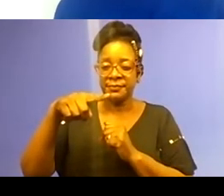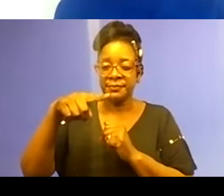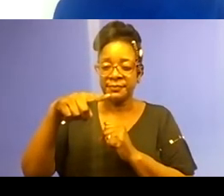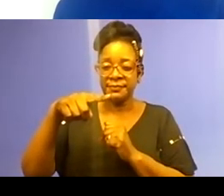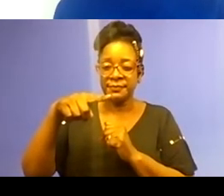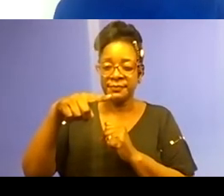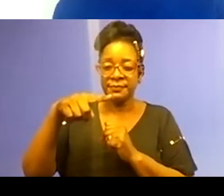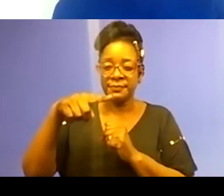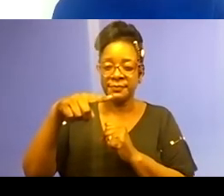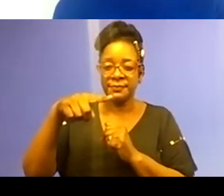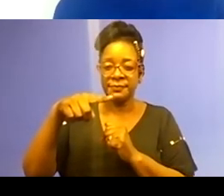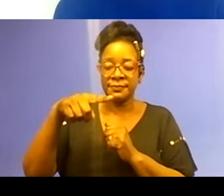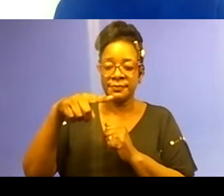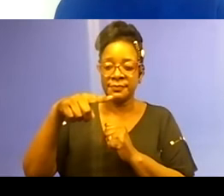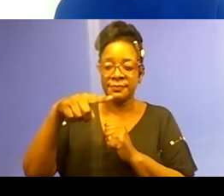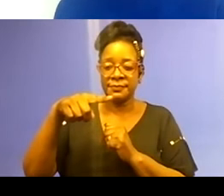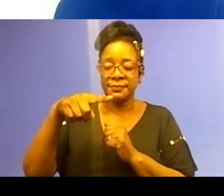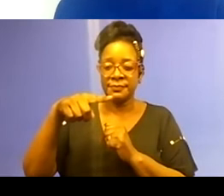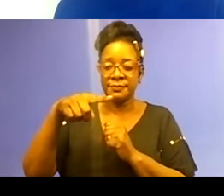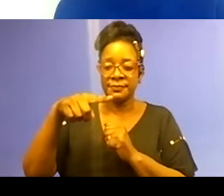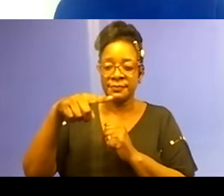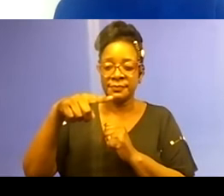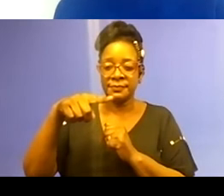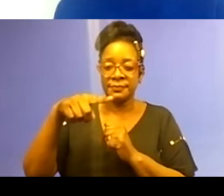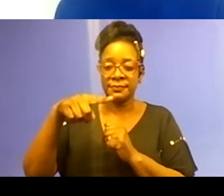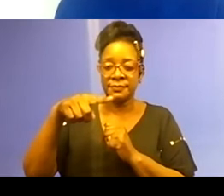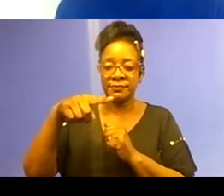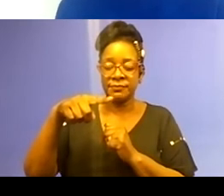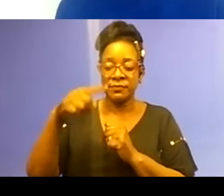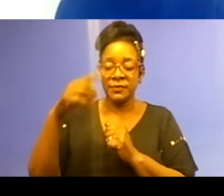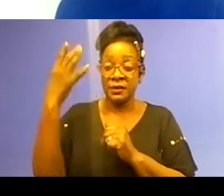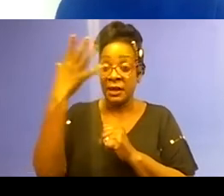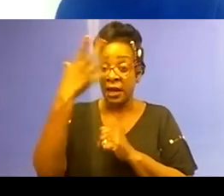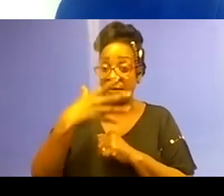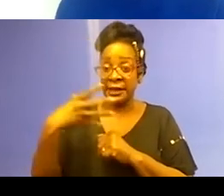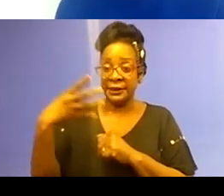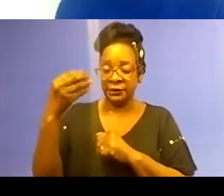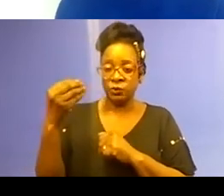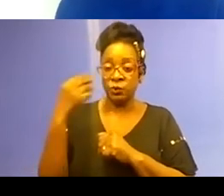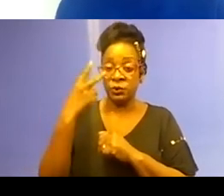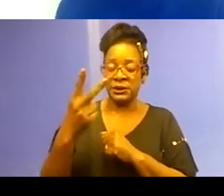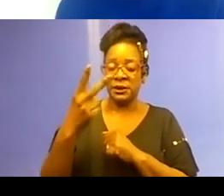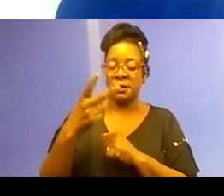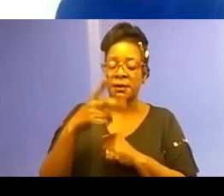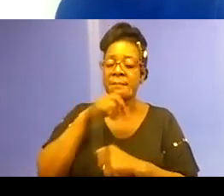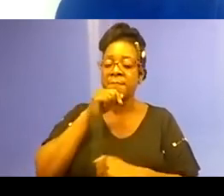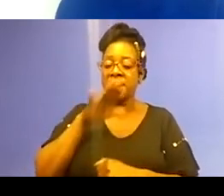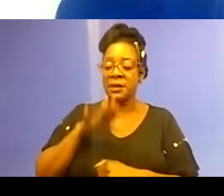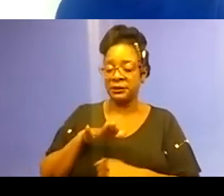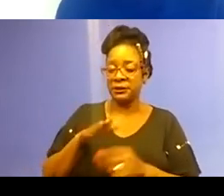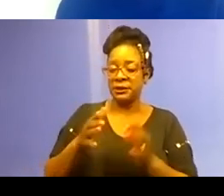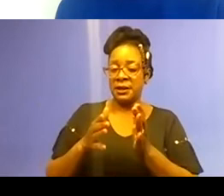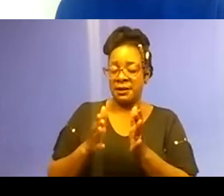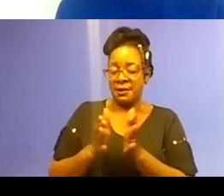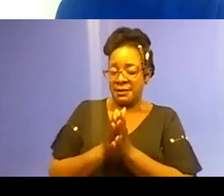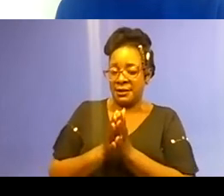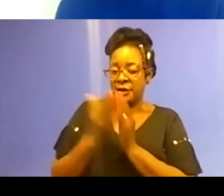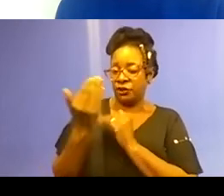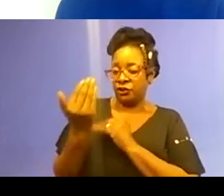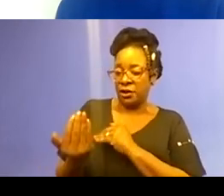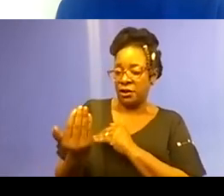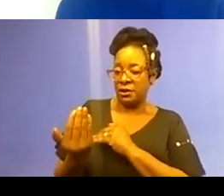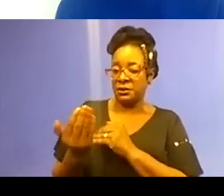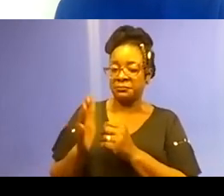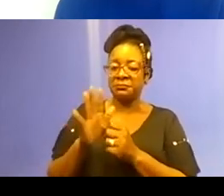So the image you see here of a parent and a child is something a lot of Black people will not know